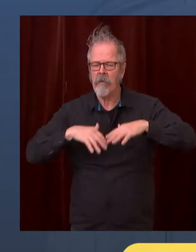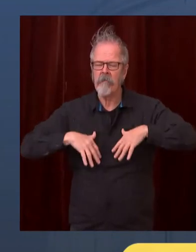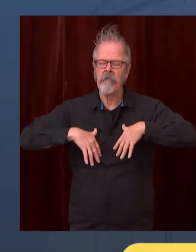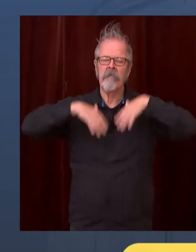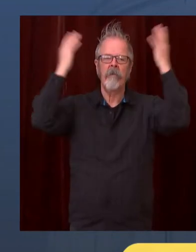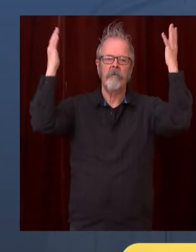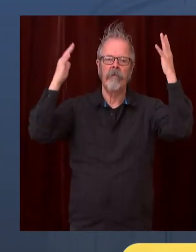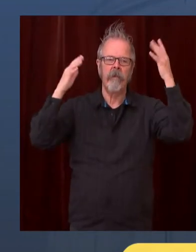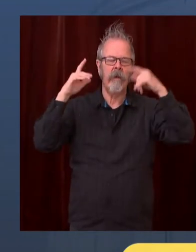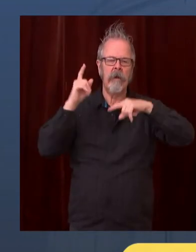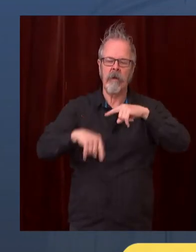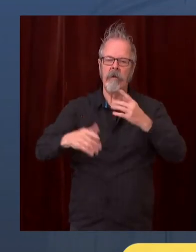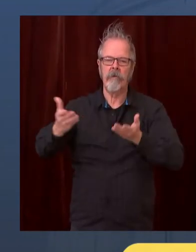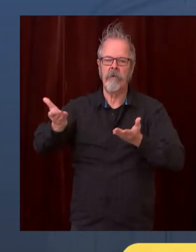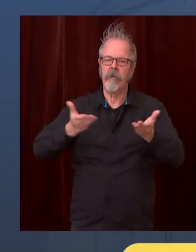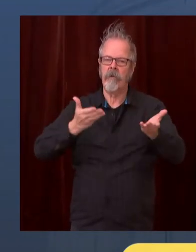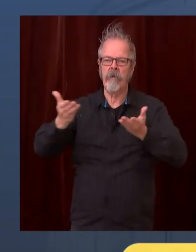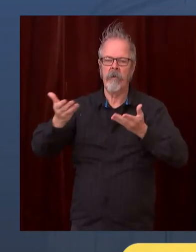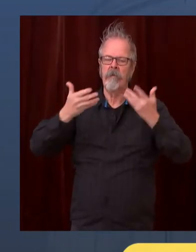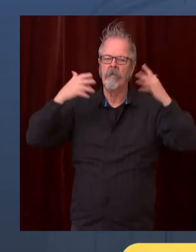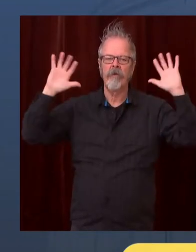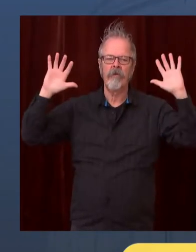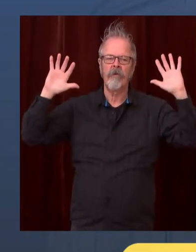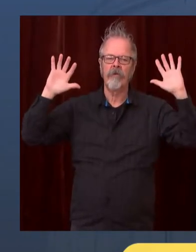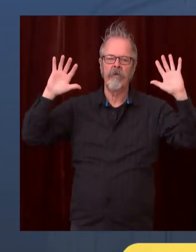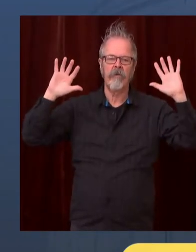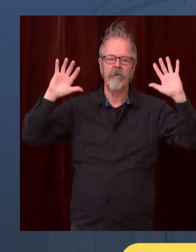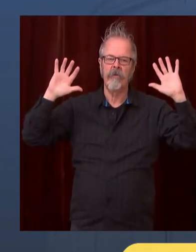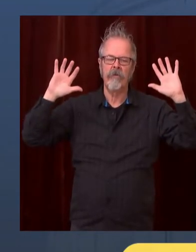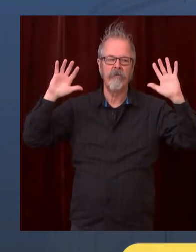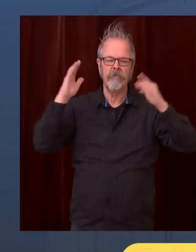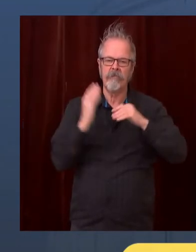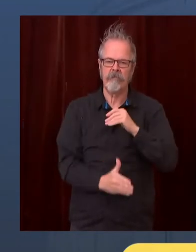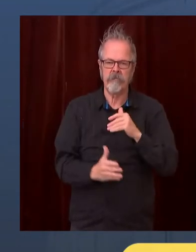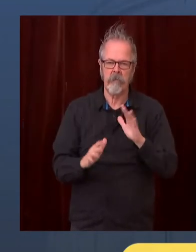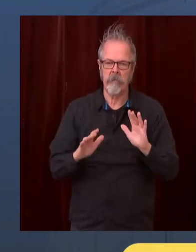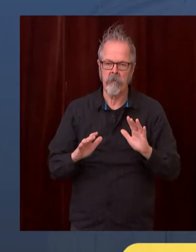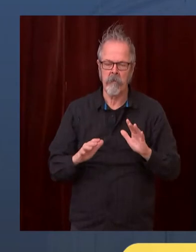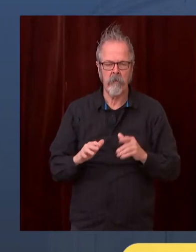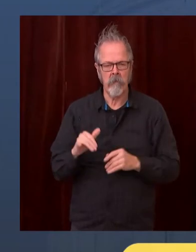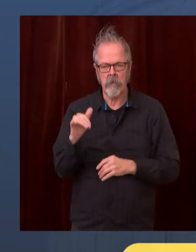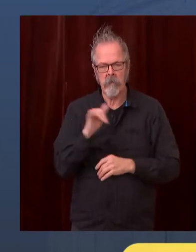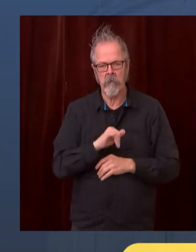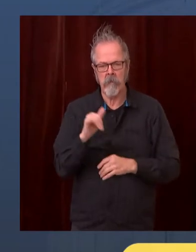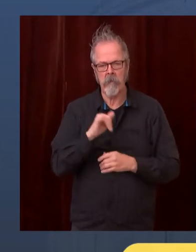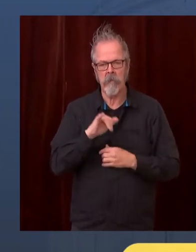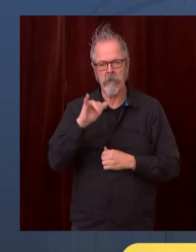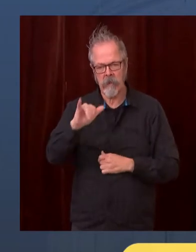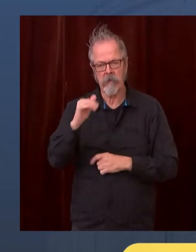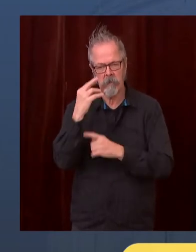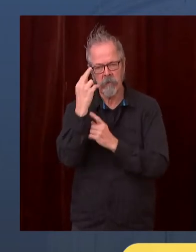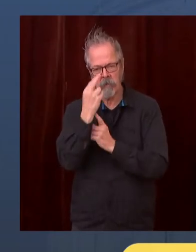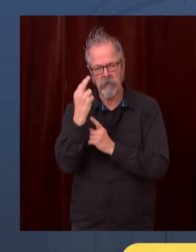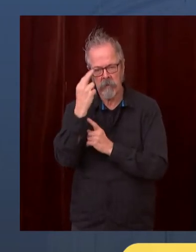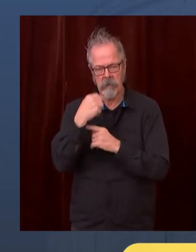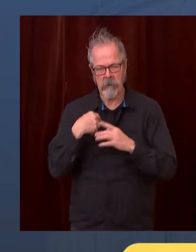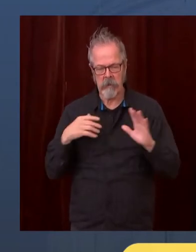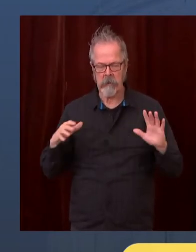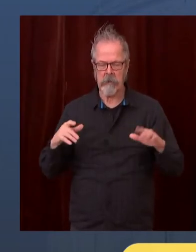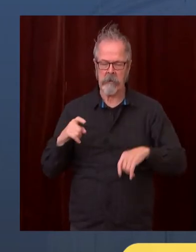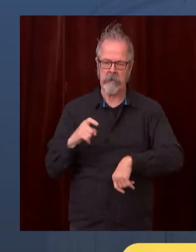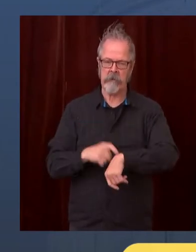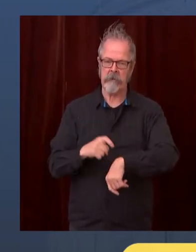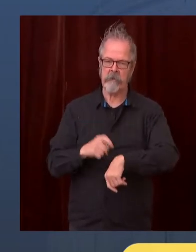So, the things that are driving these recent decisions are our concern for 7.6 million Washingtonians and the scientific